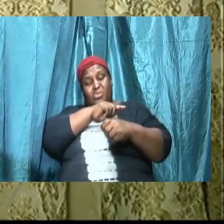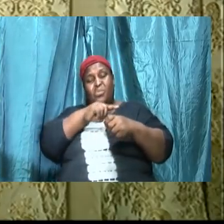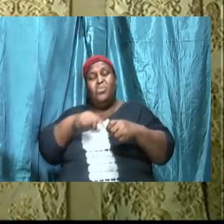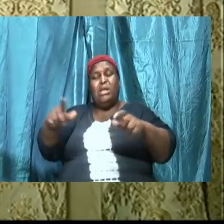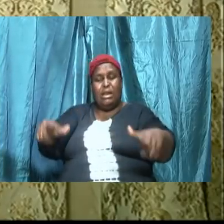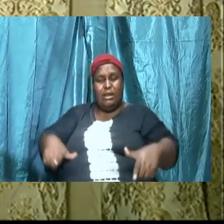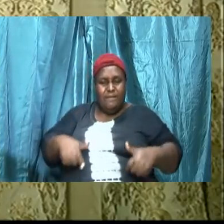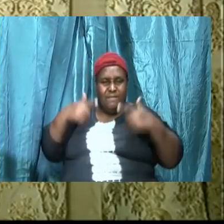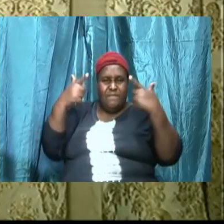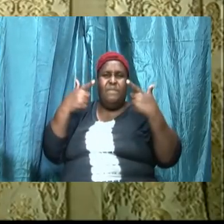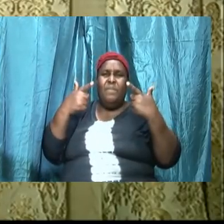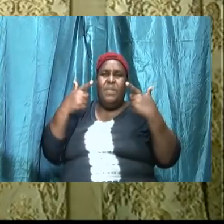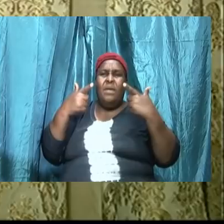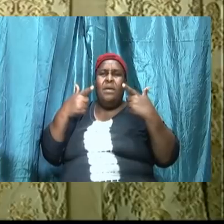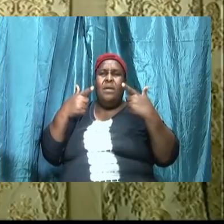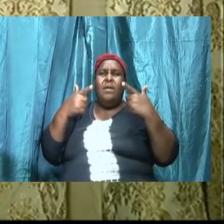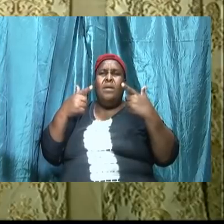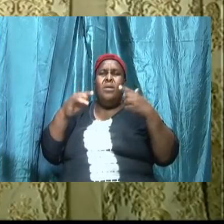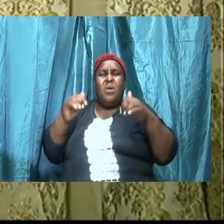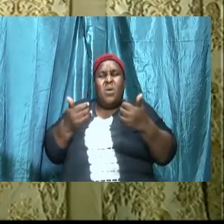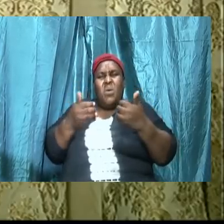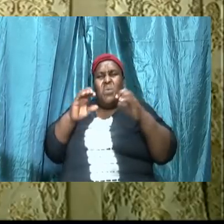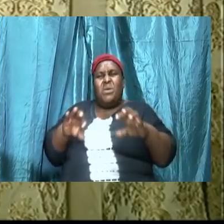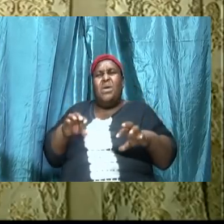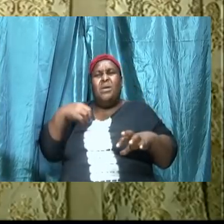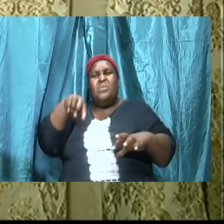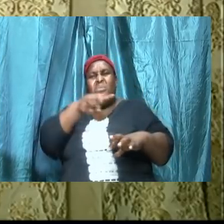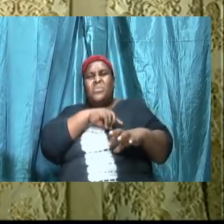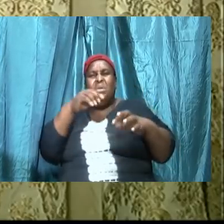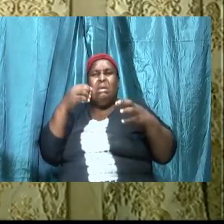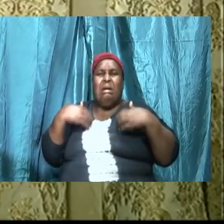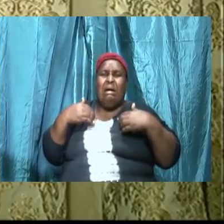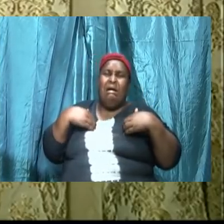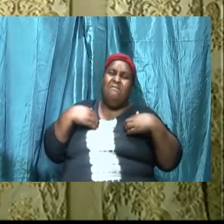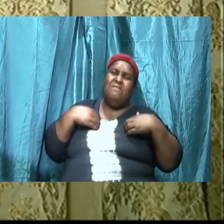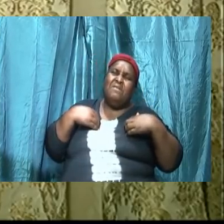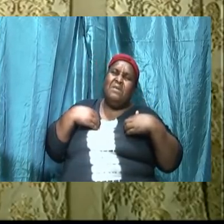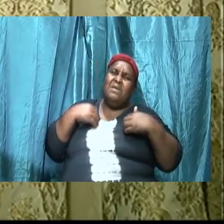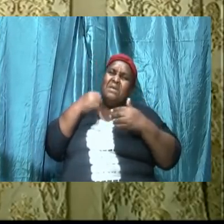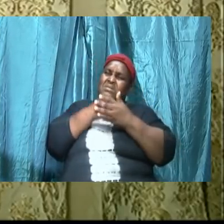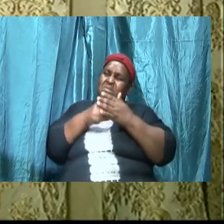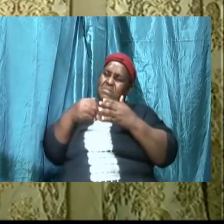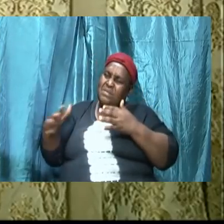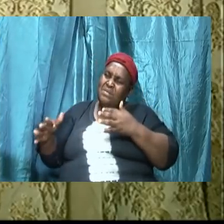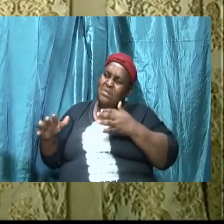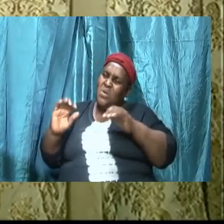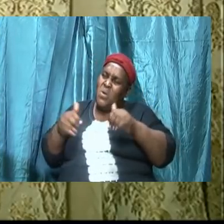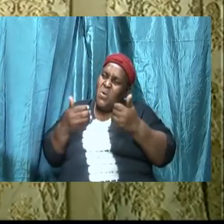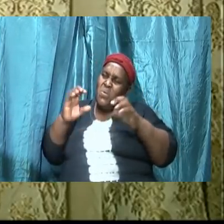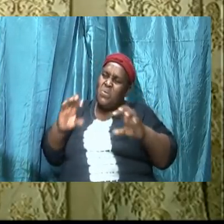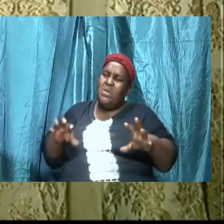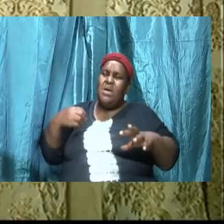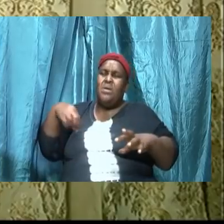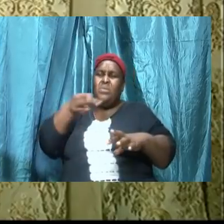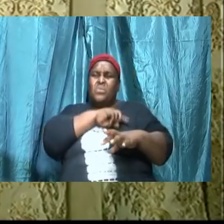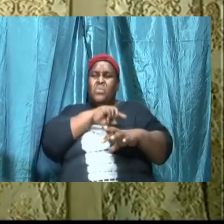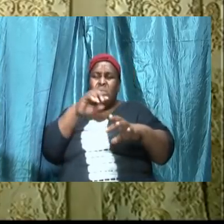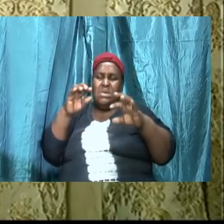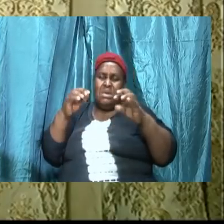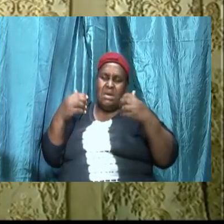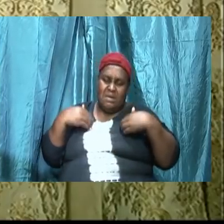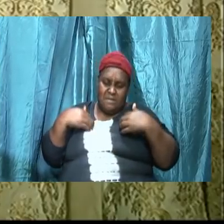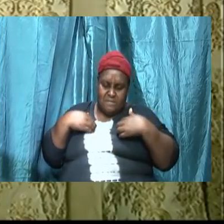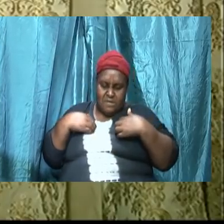a an equipment how can we have some